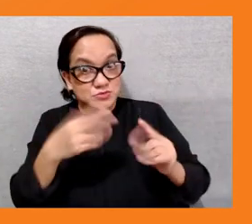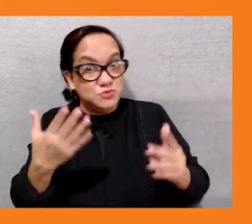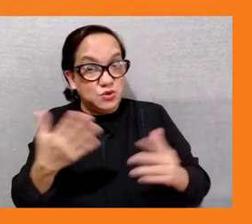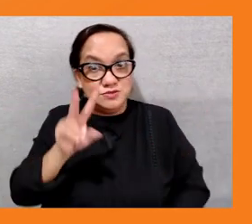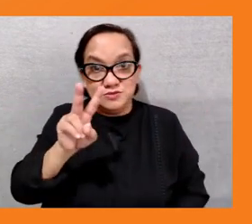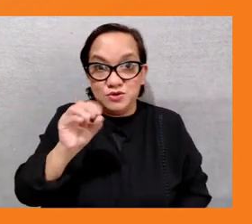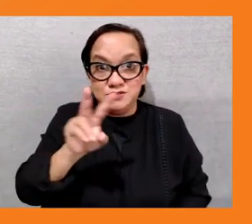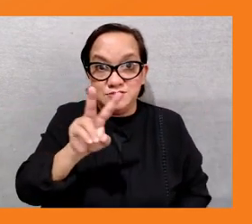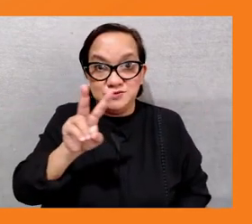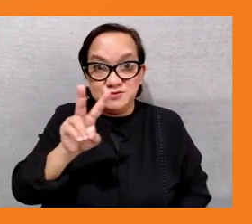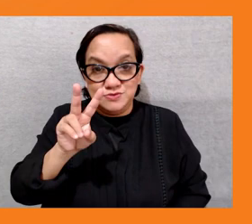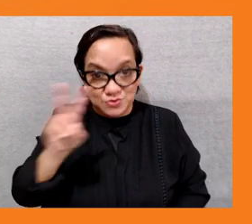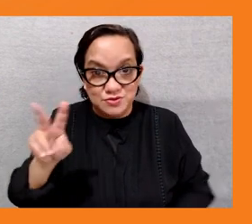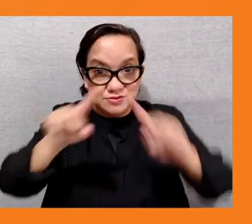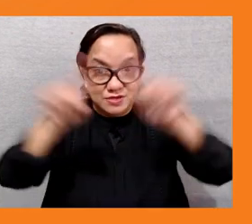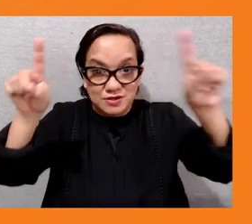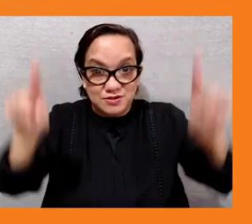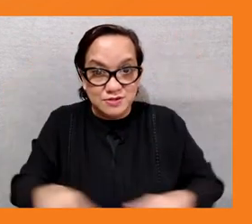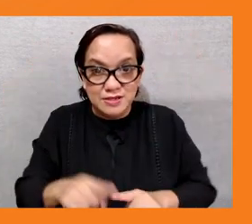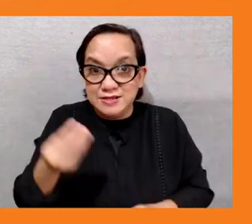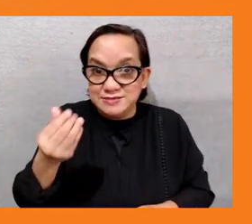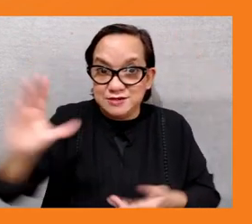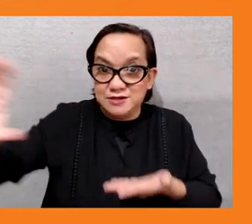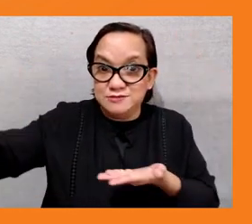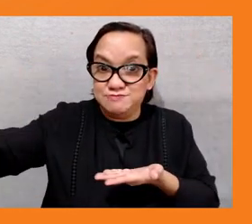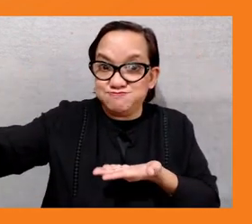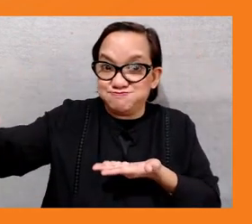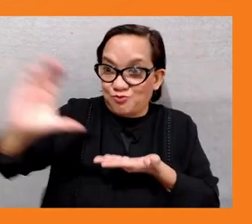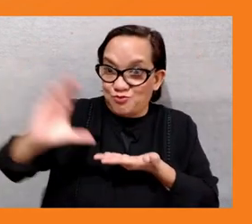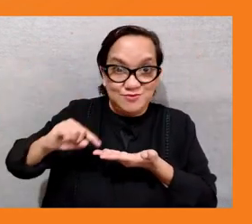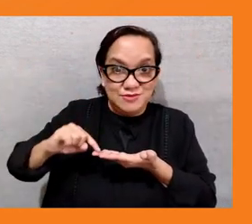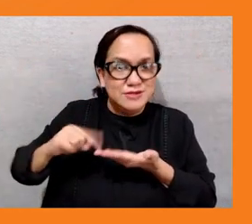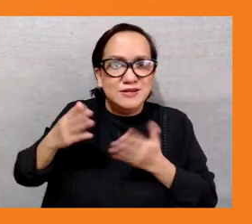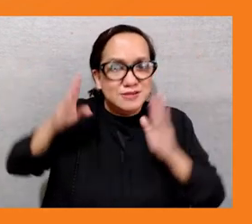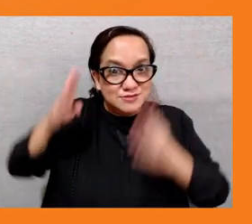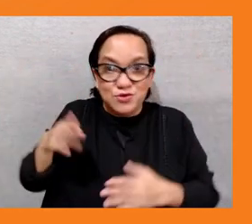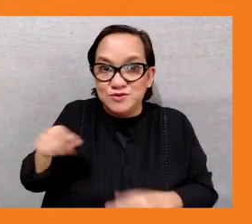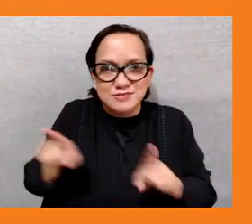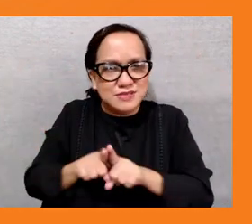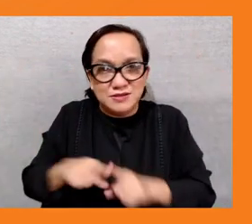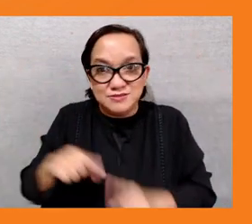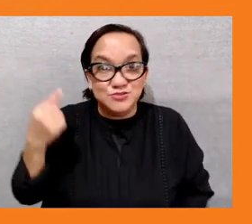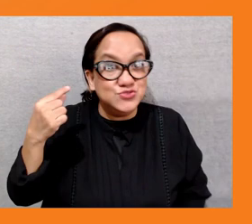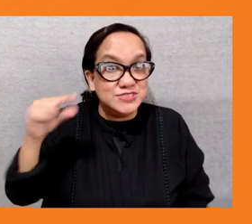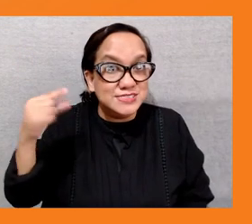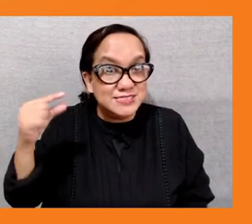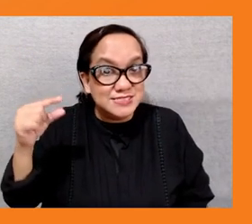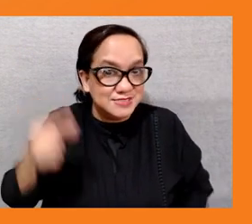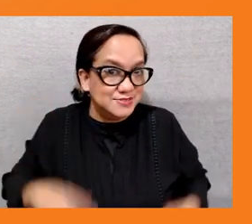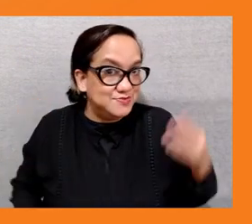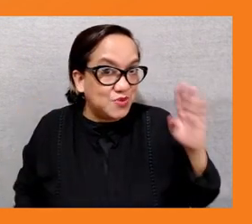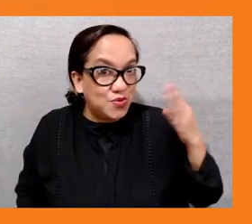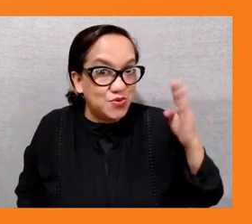in the green but the blue digital creative and care economies they hold great potential to provide decent jobs for young people so that